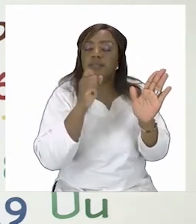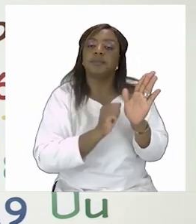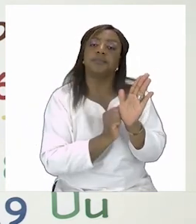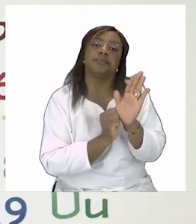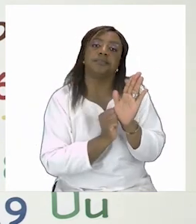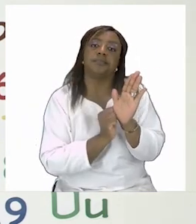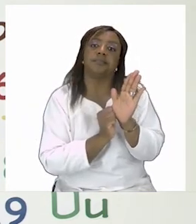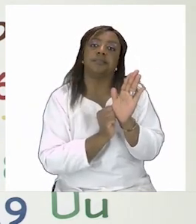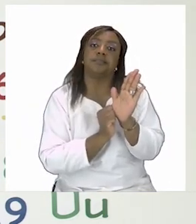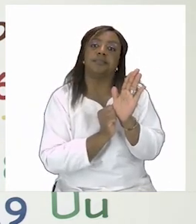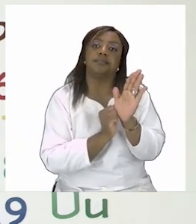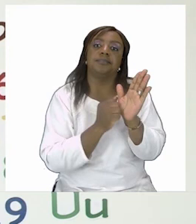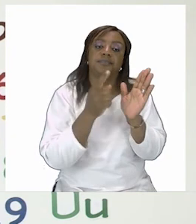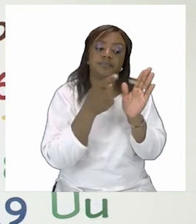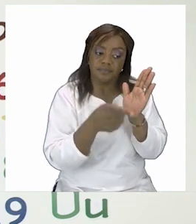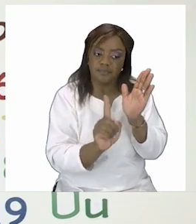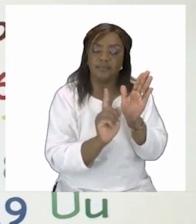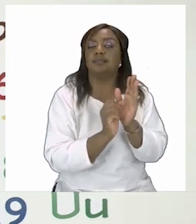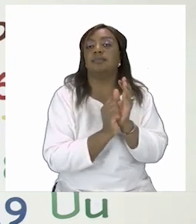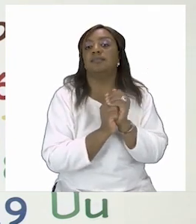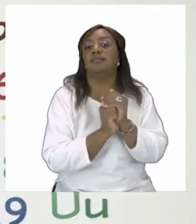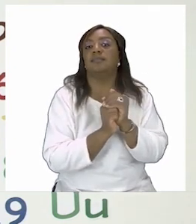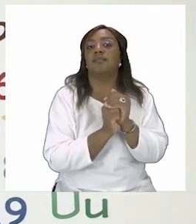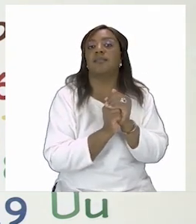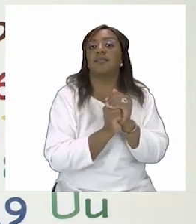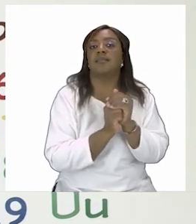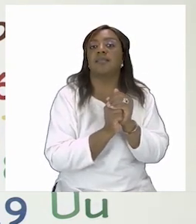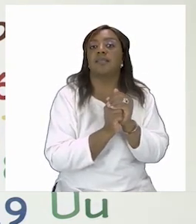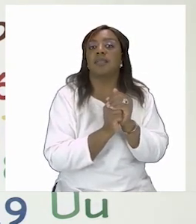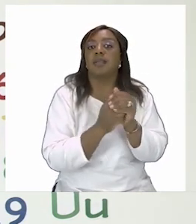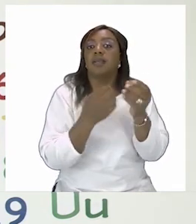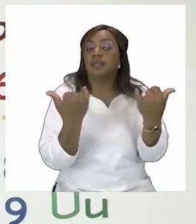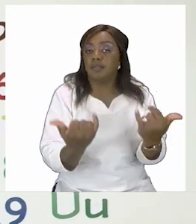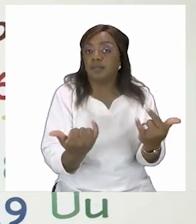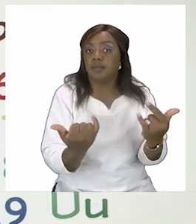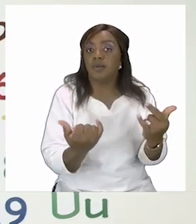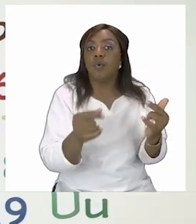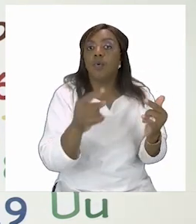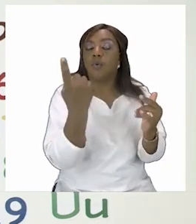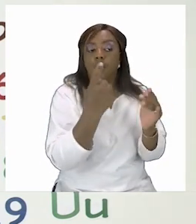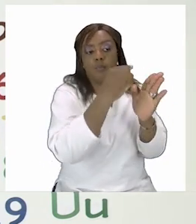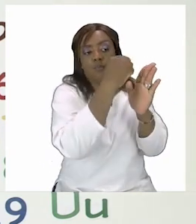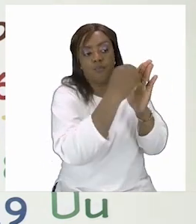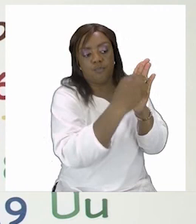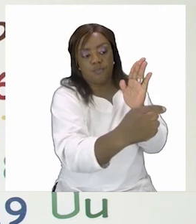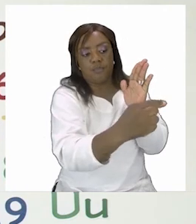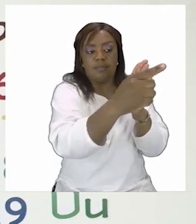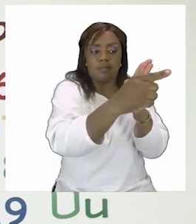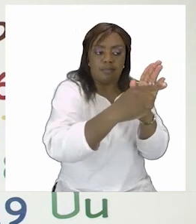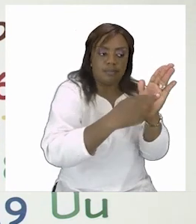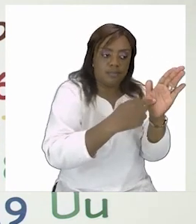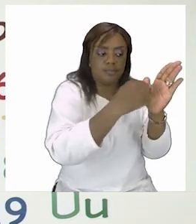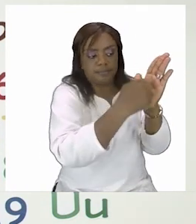sister as you can see it in your exercise so you're just going to draw a line from one word to another